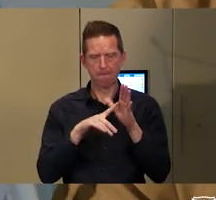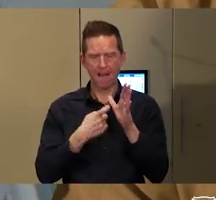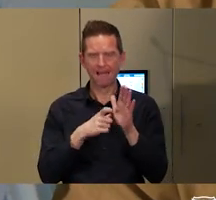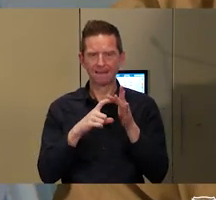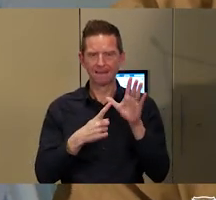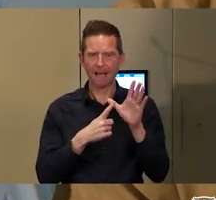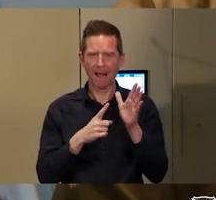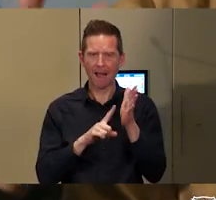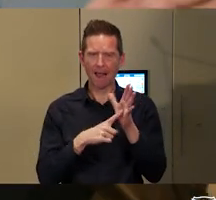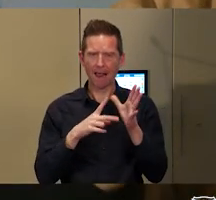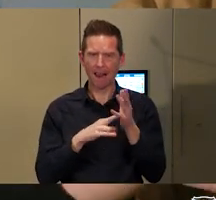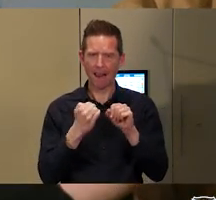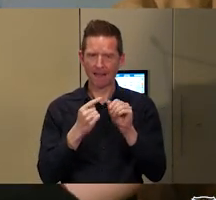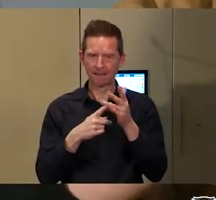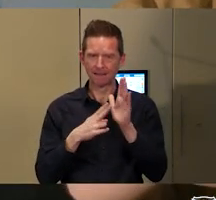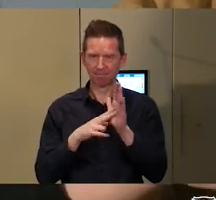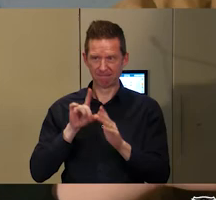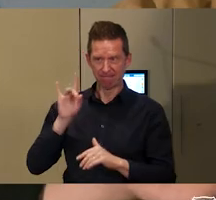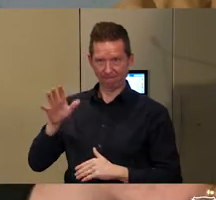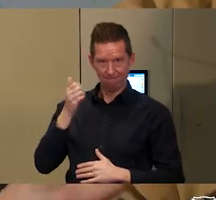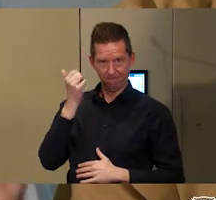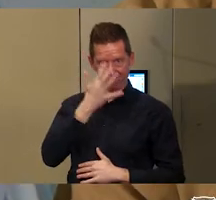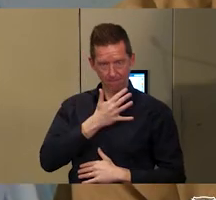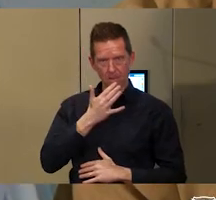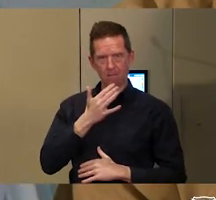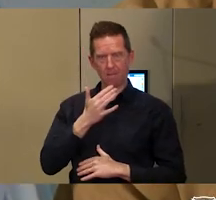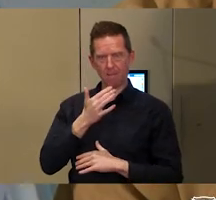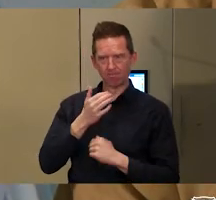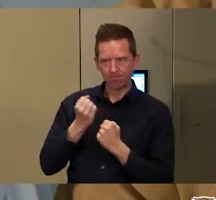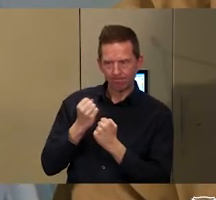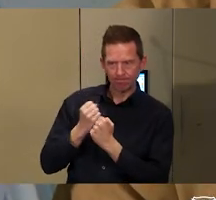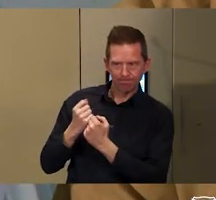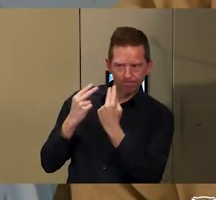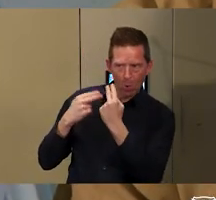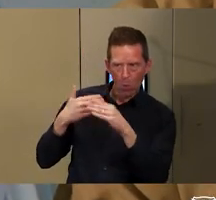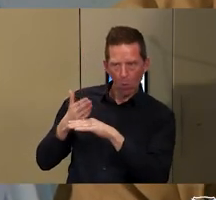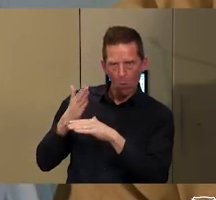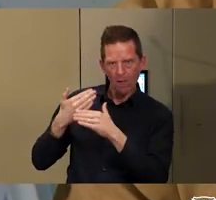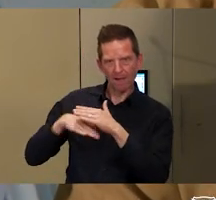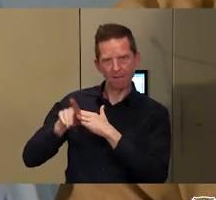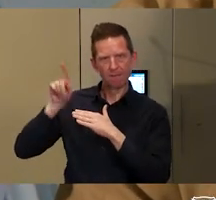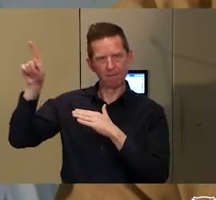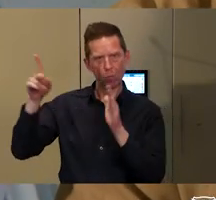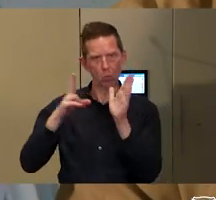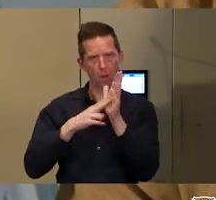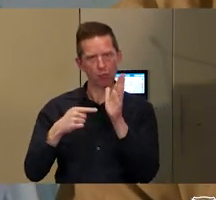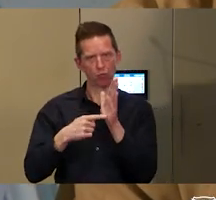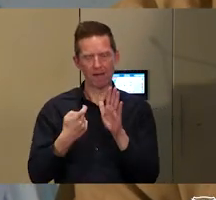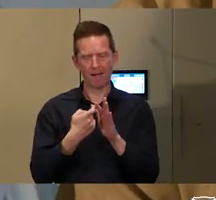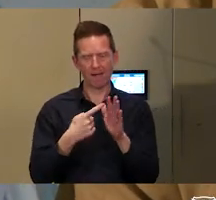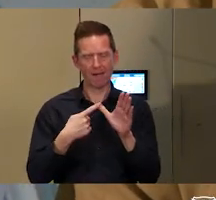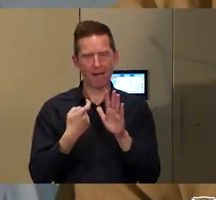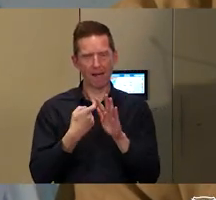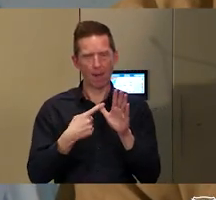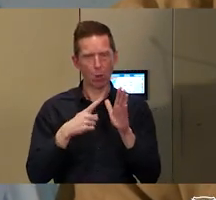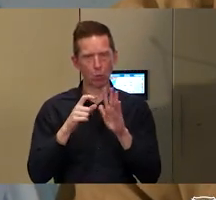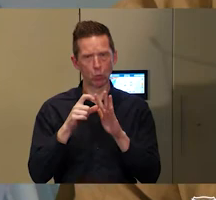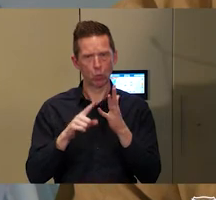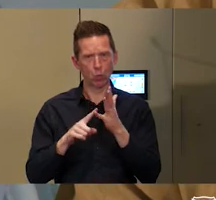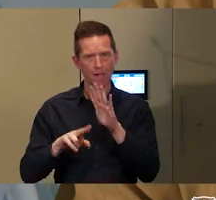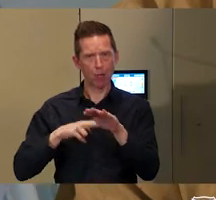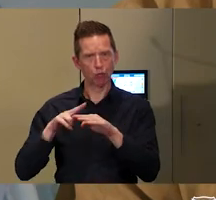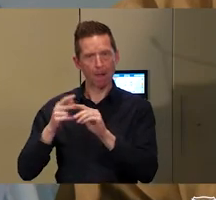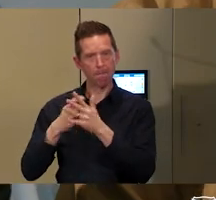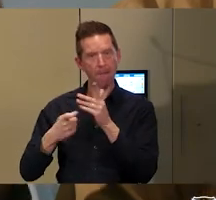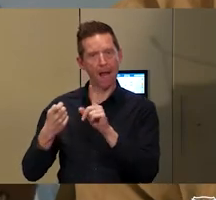25 years ago. So many of the issues that Barry was just talking to us about then were the same issues that I encountered in